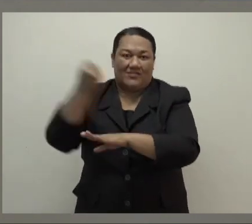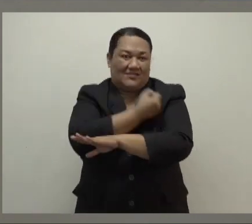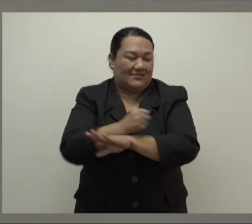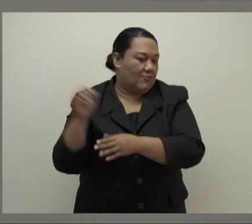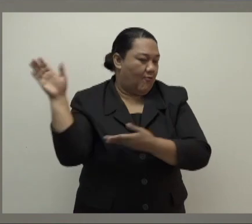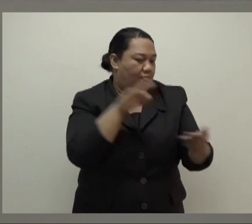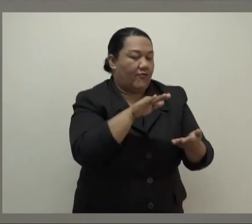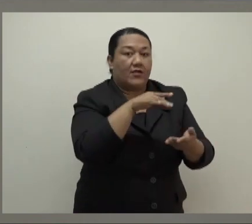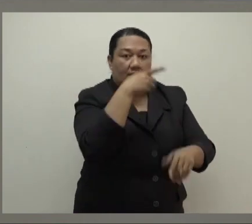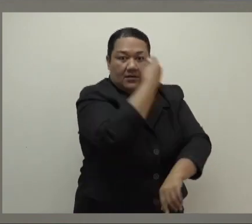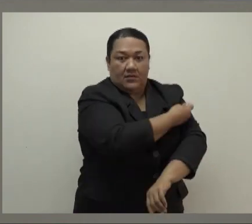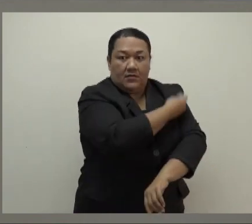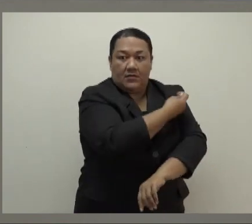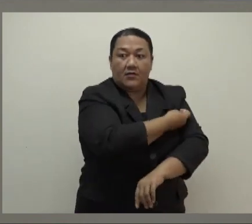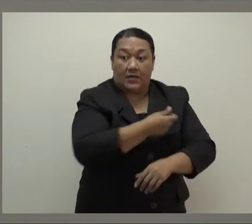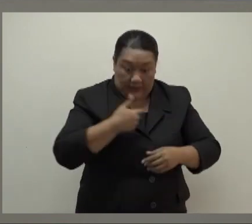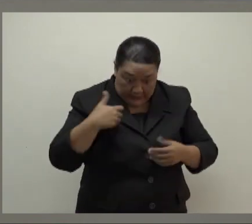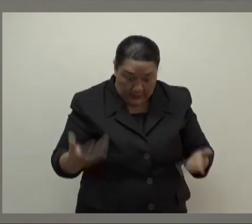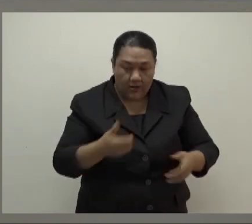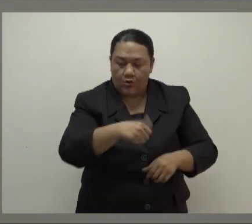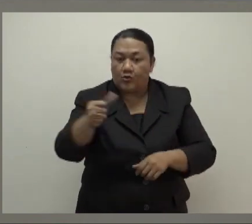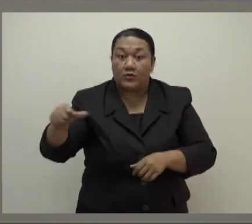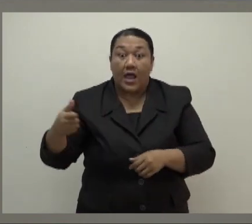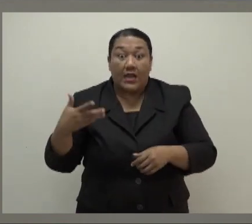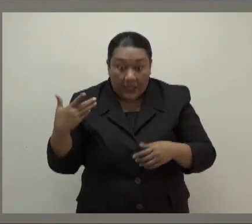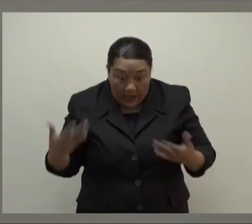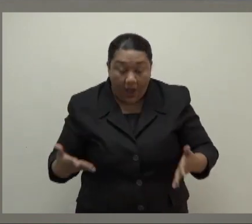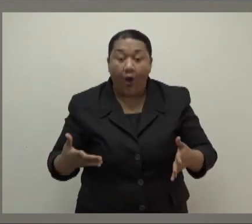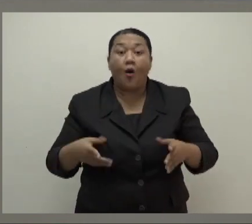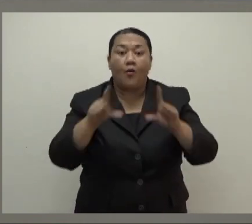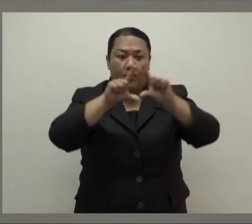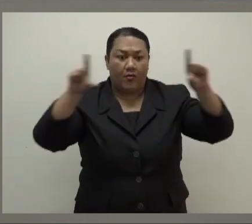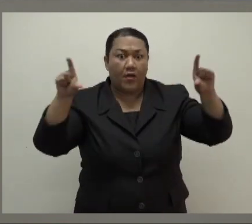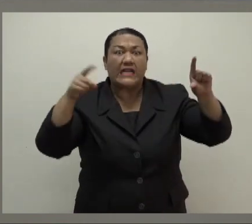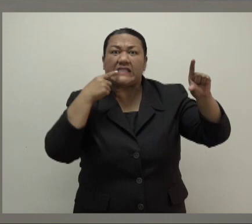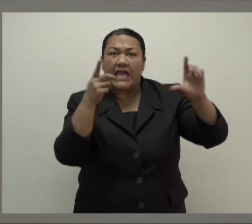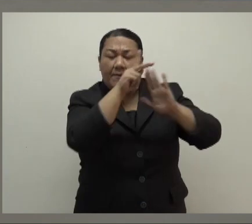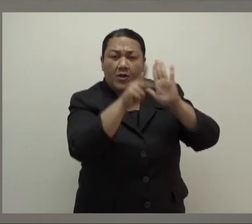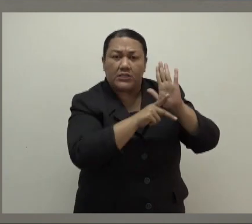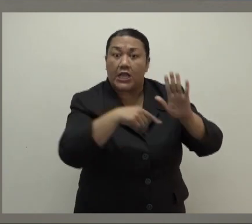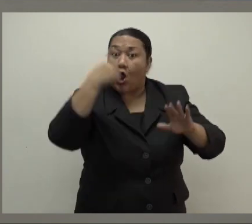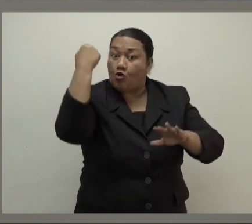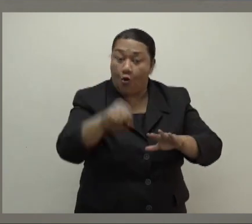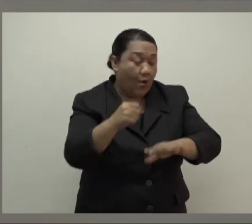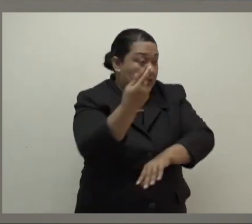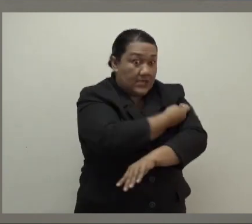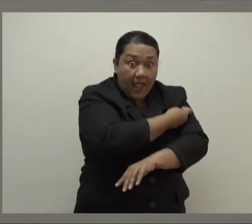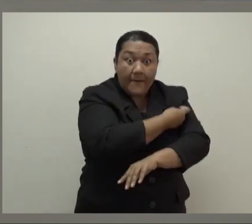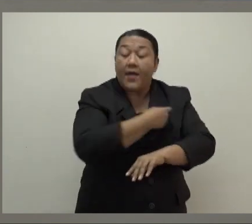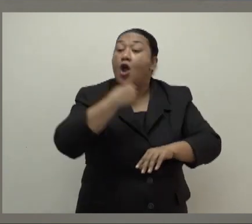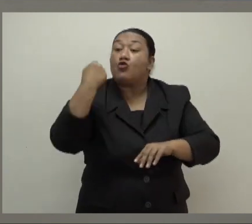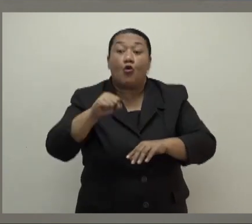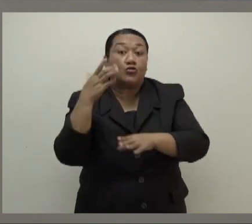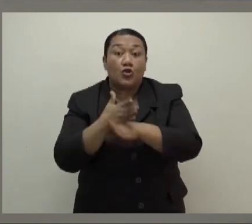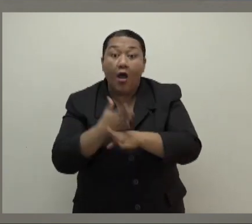and thanks to policies like no jab, no job, over 90% of Fijians over the age of 15 are fully vaccinated.